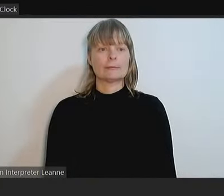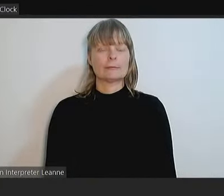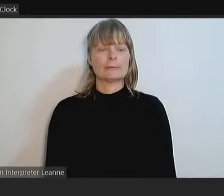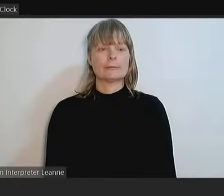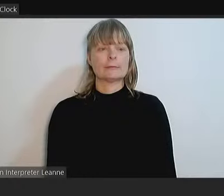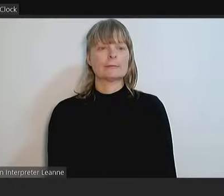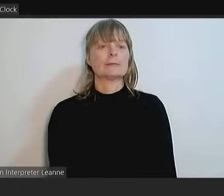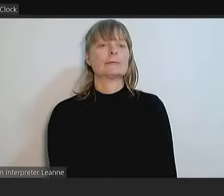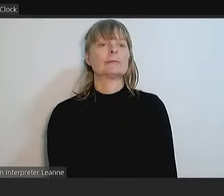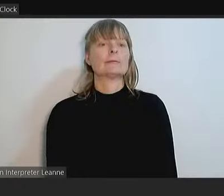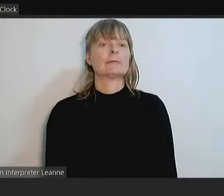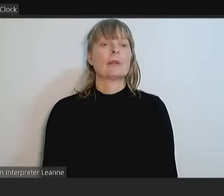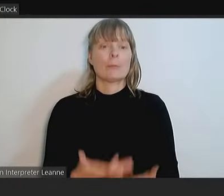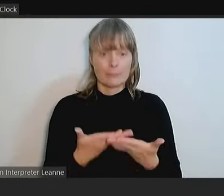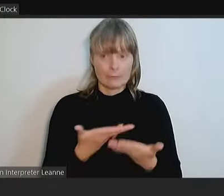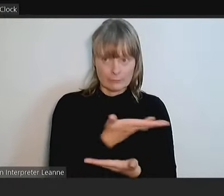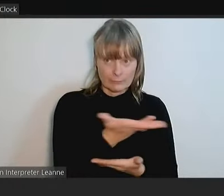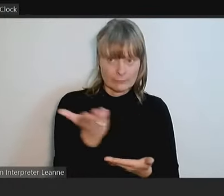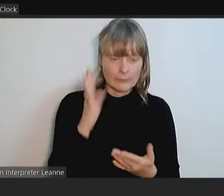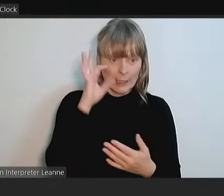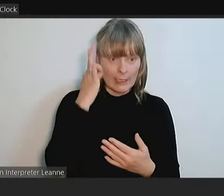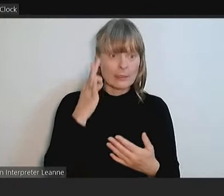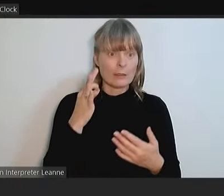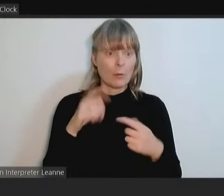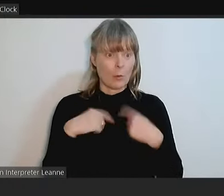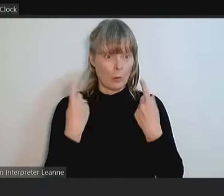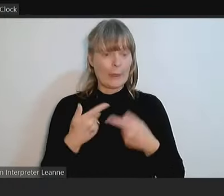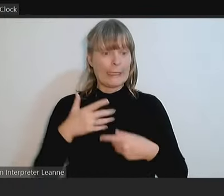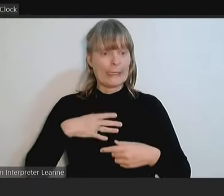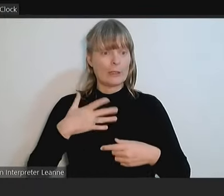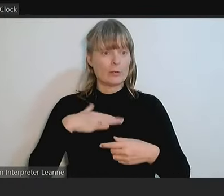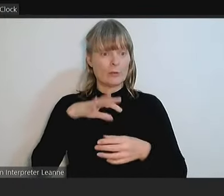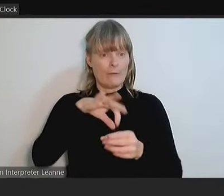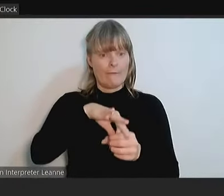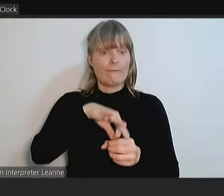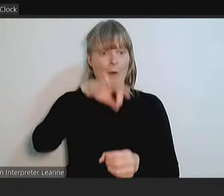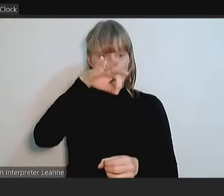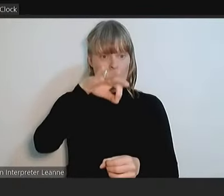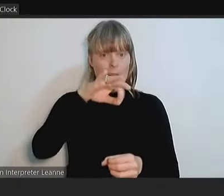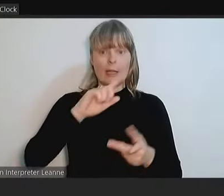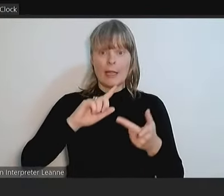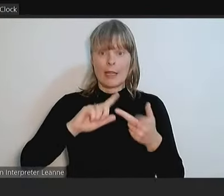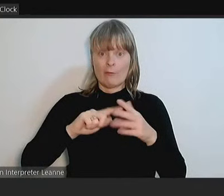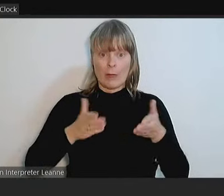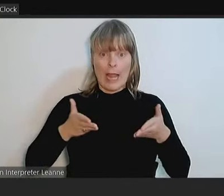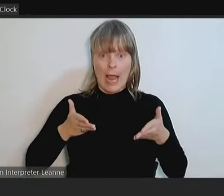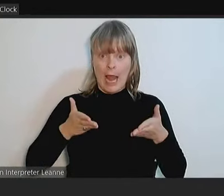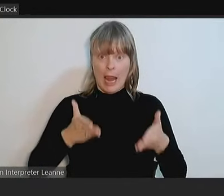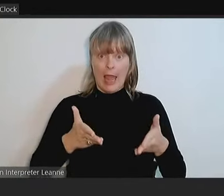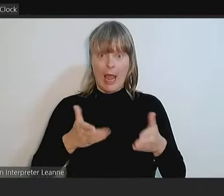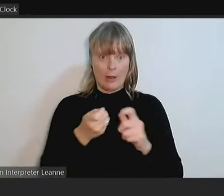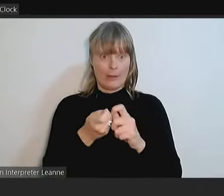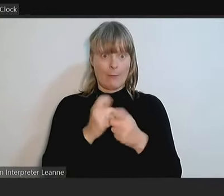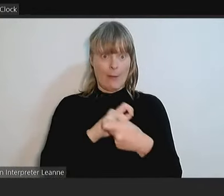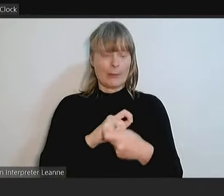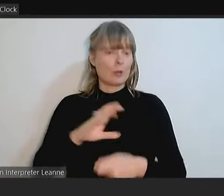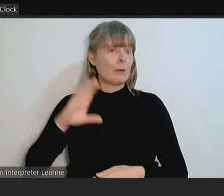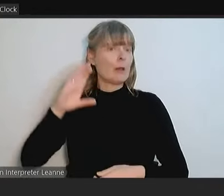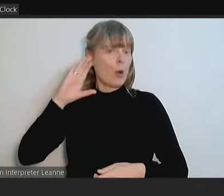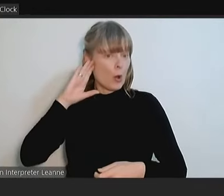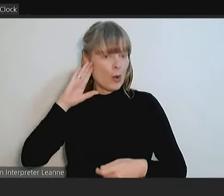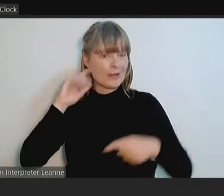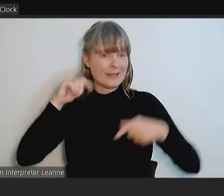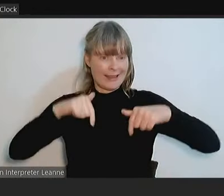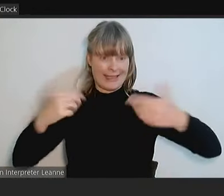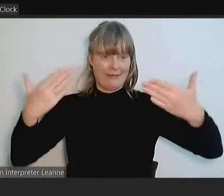So, Councillors, we're actually just voting on whether we're allowing this amendment to be heard this evening. So I'll put that item